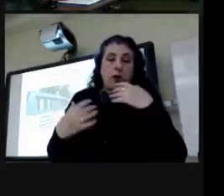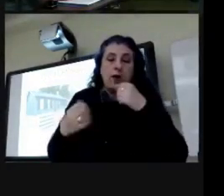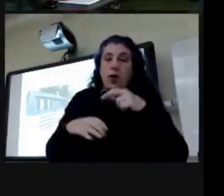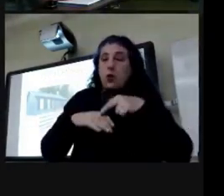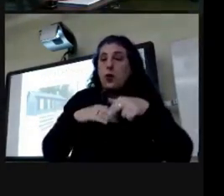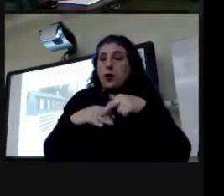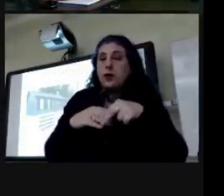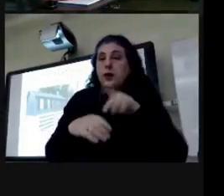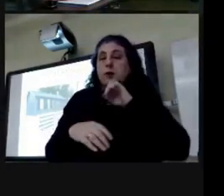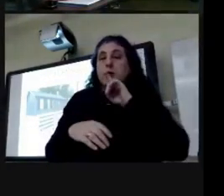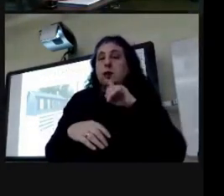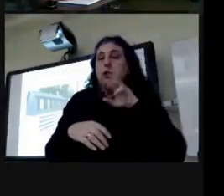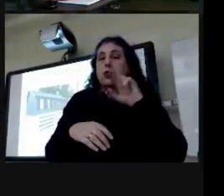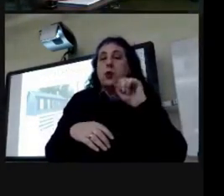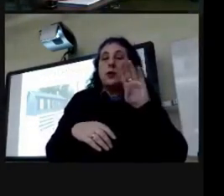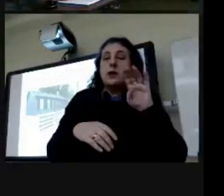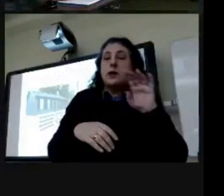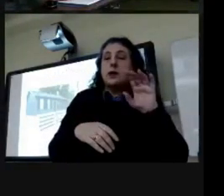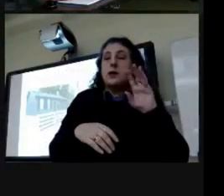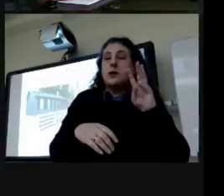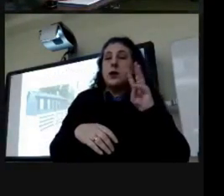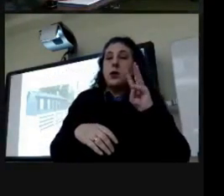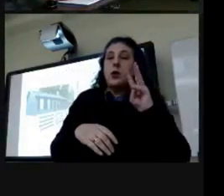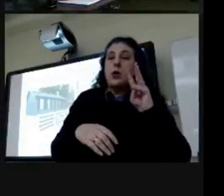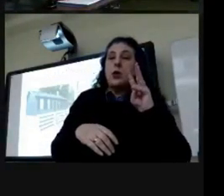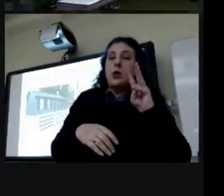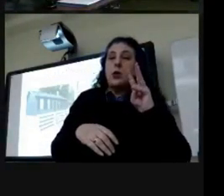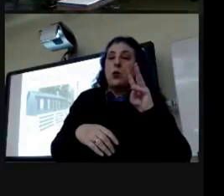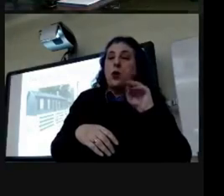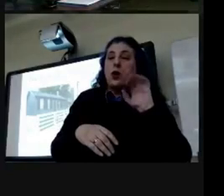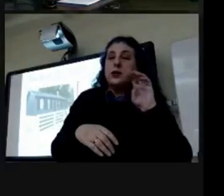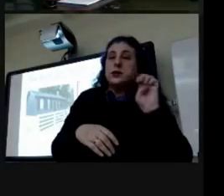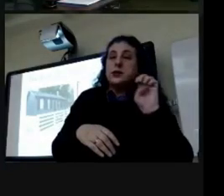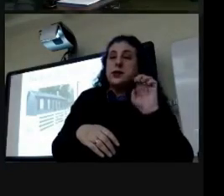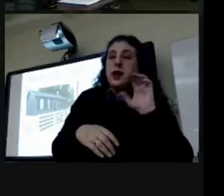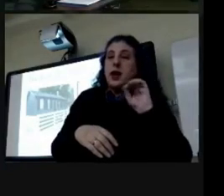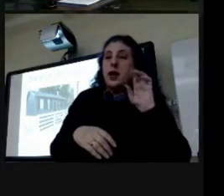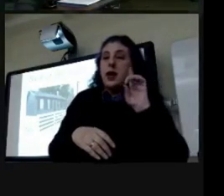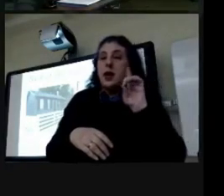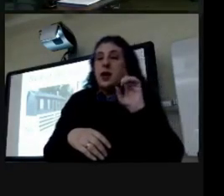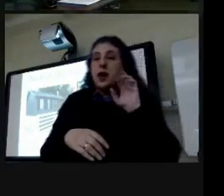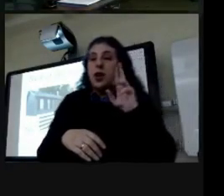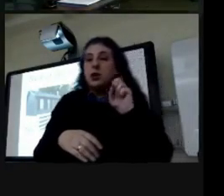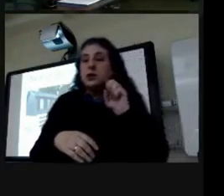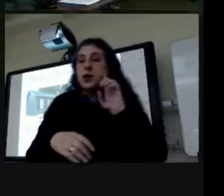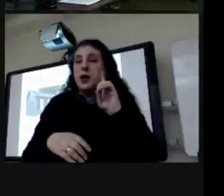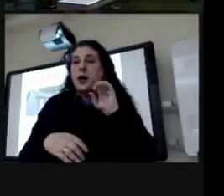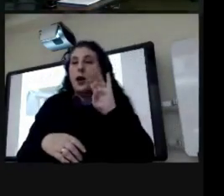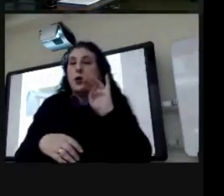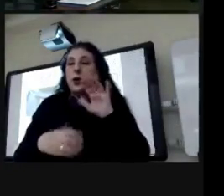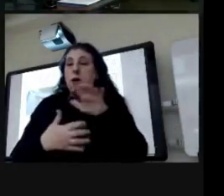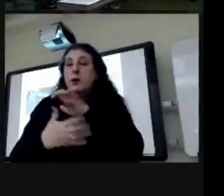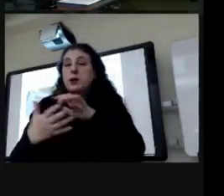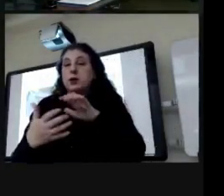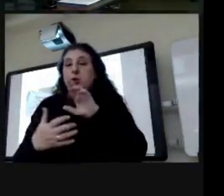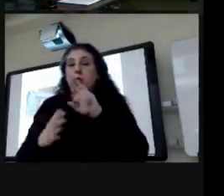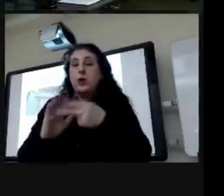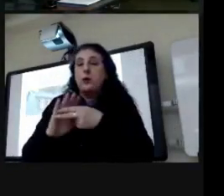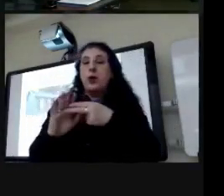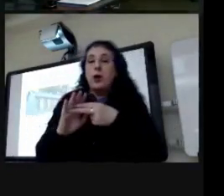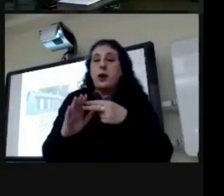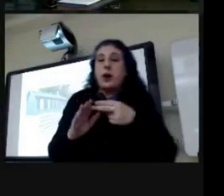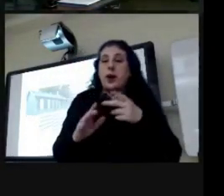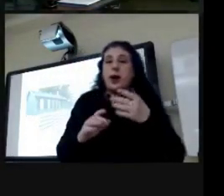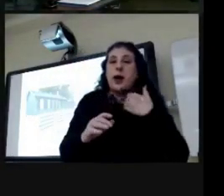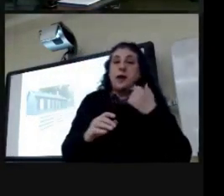and really the recipe was just wallace and builder's diary mixture just rebranded and it contained a few other items too